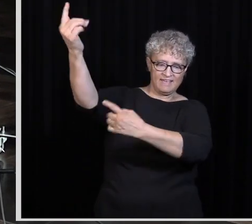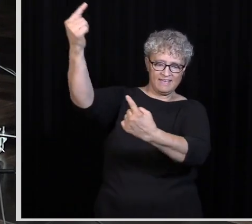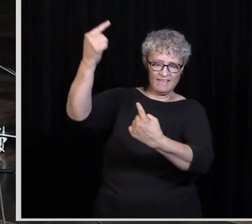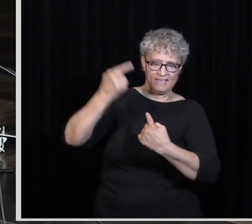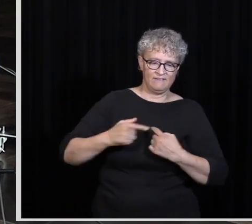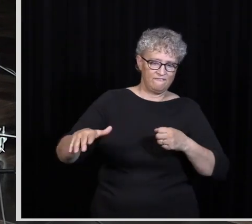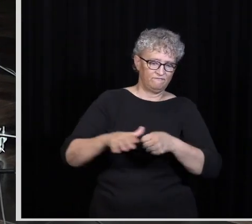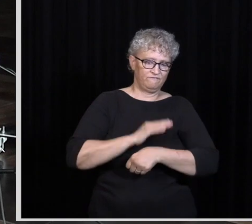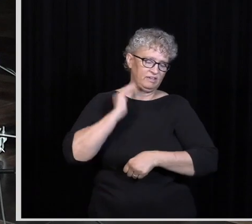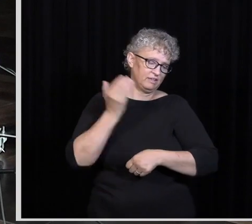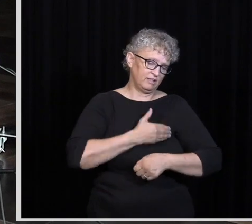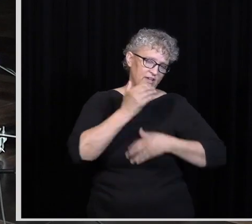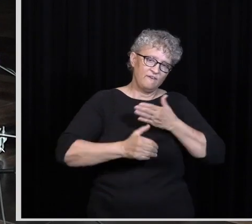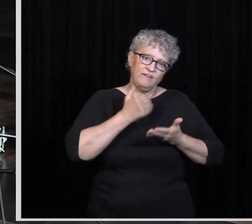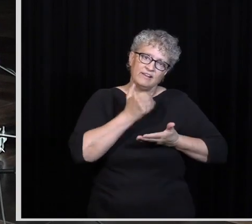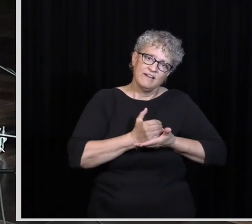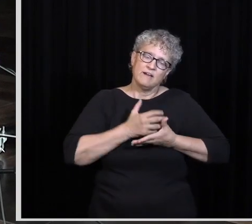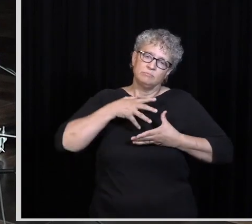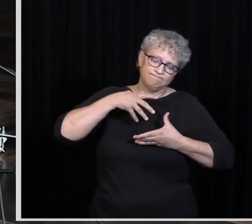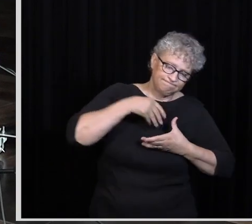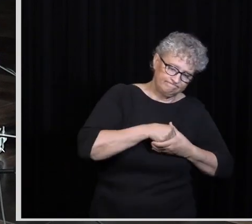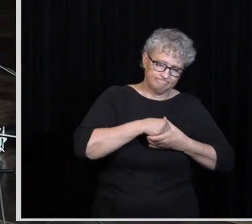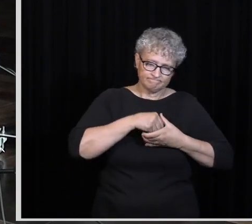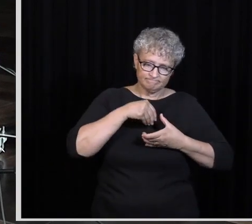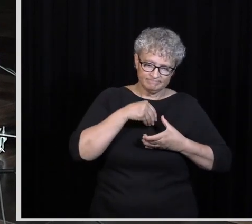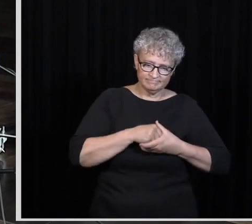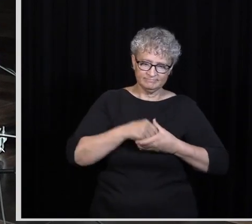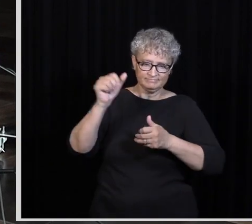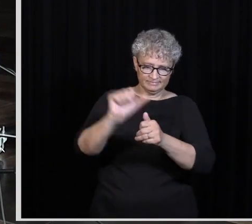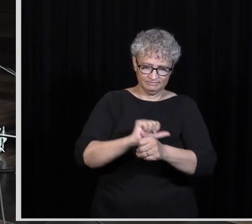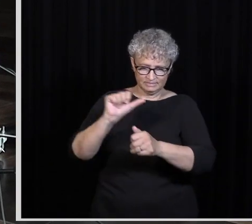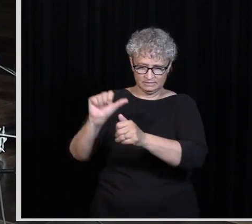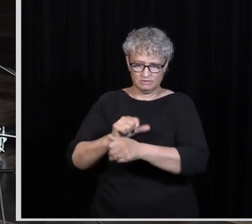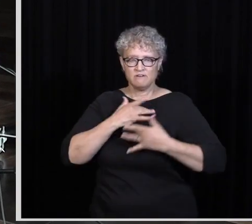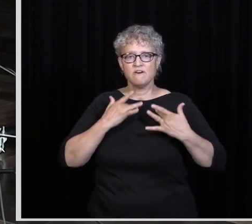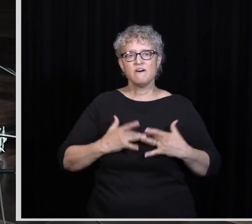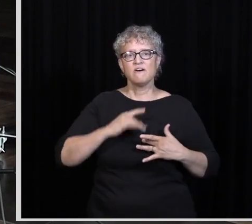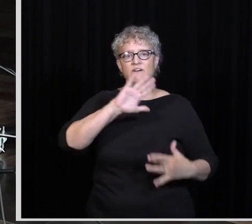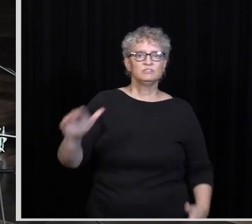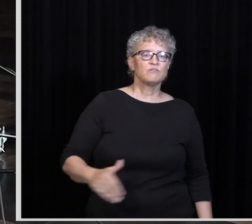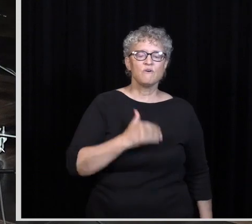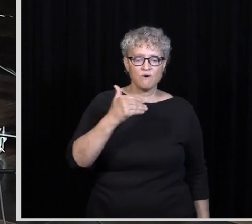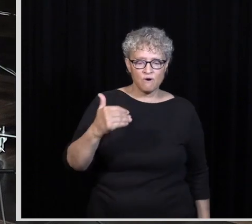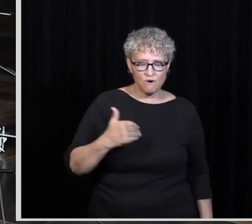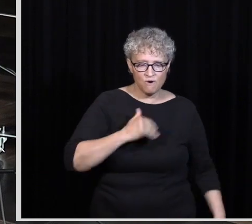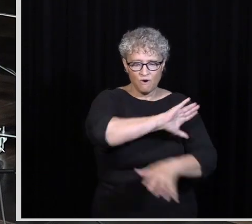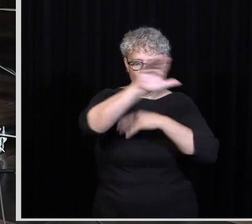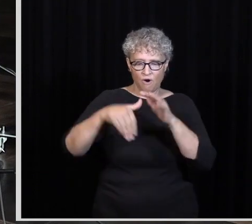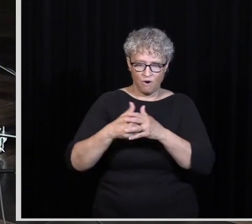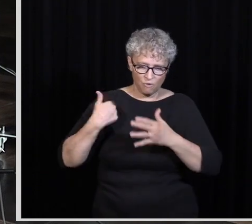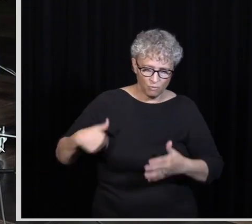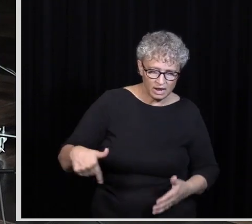Came And Filled Our Cup Every Heart And Soul All We